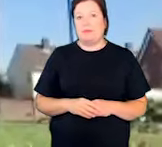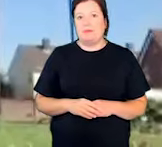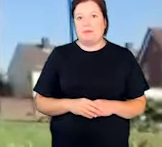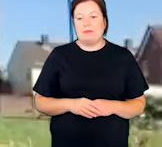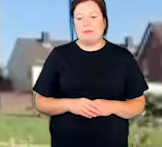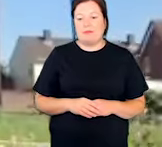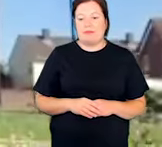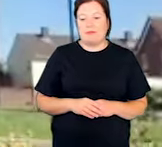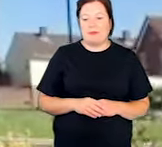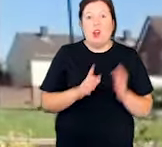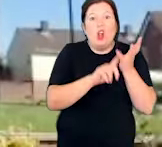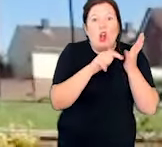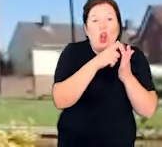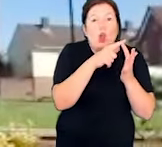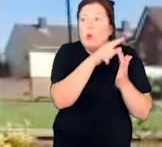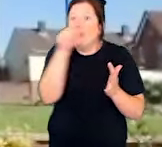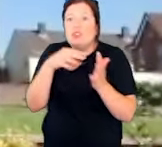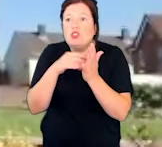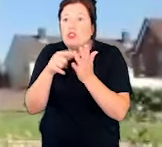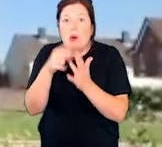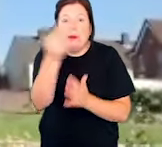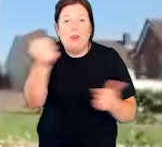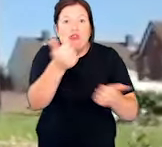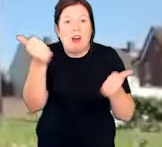See, see, see, see, see all right